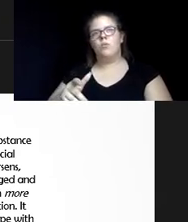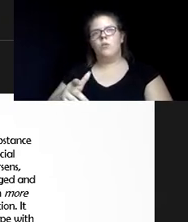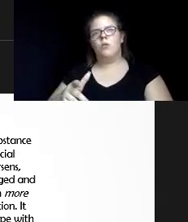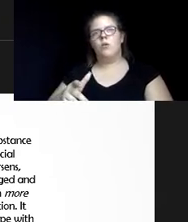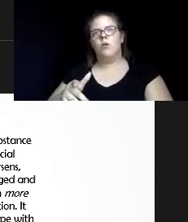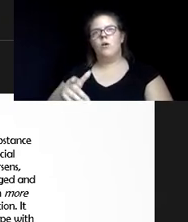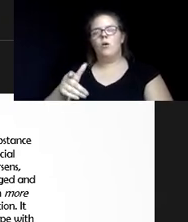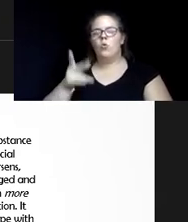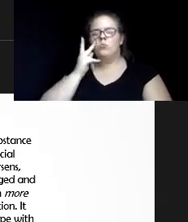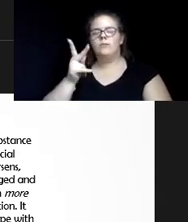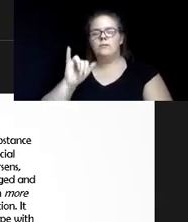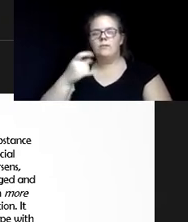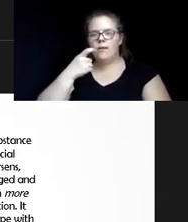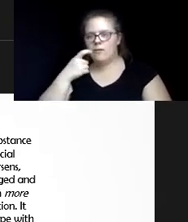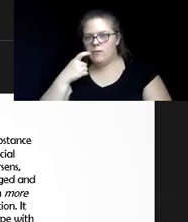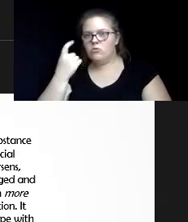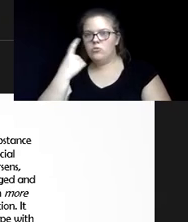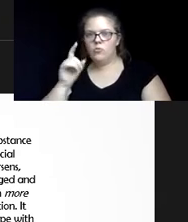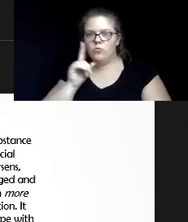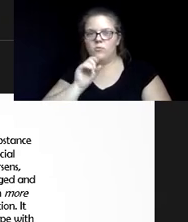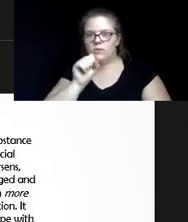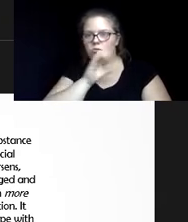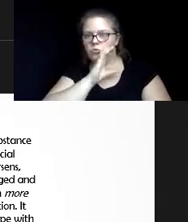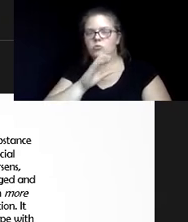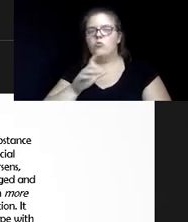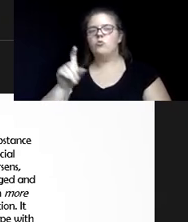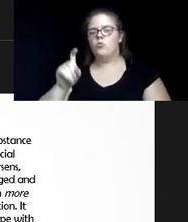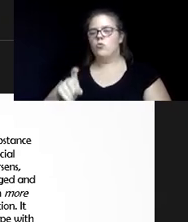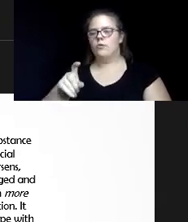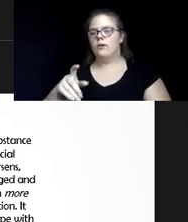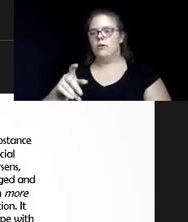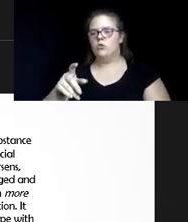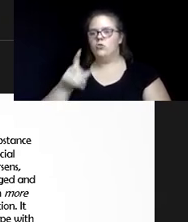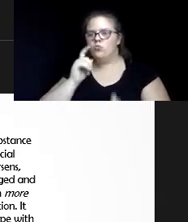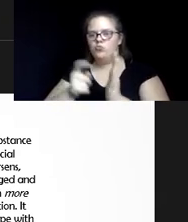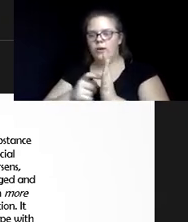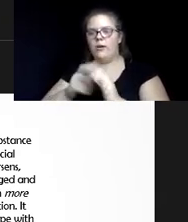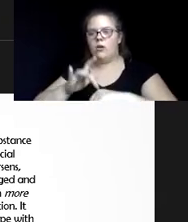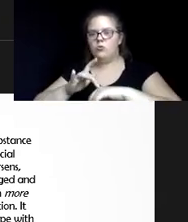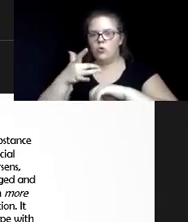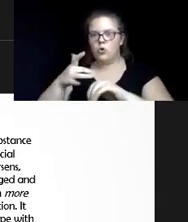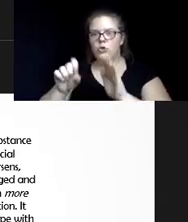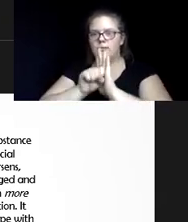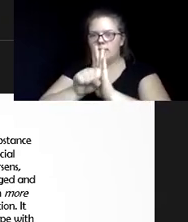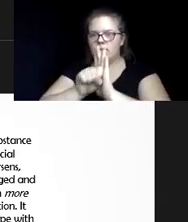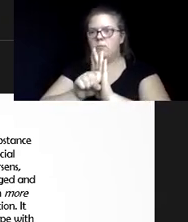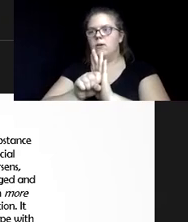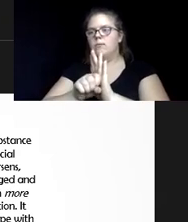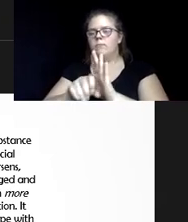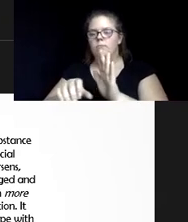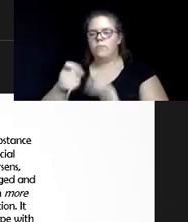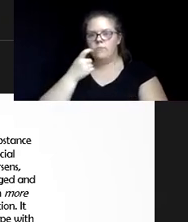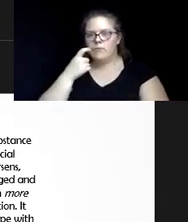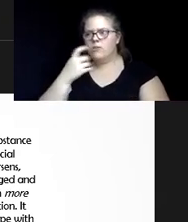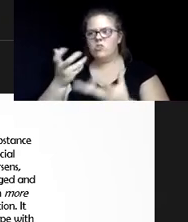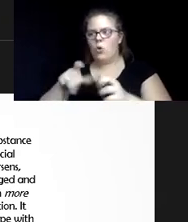elderly, right? So, we meet all the early symptoms, the early signs of addiction because we just don't want to believe that they're addicted